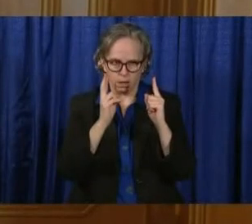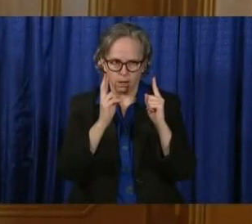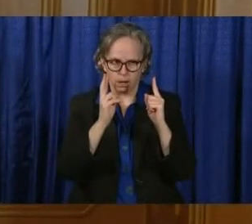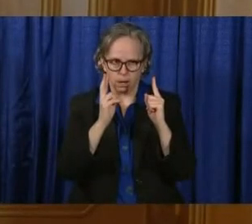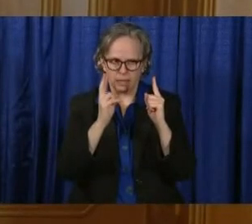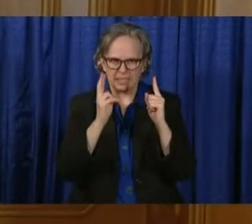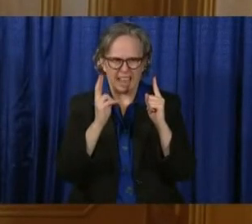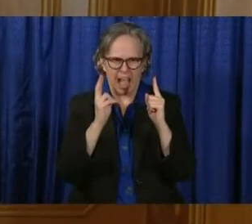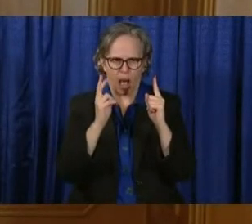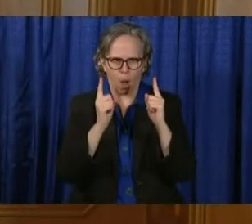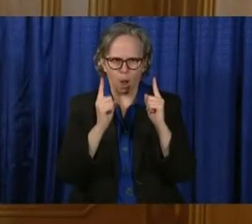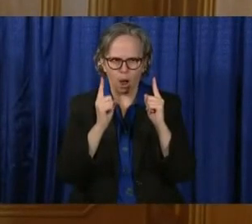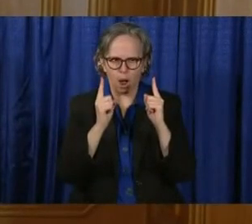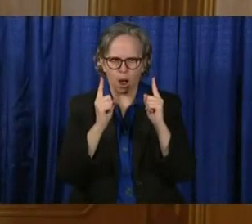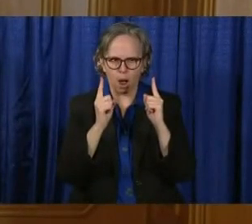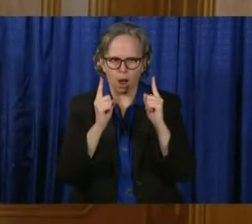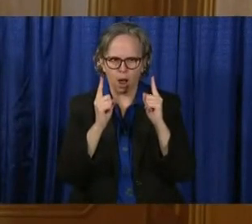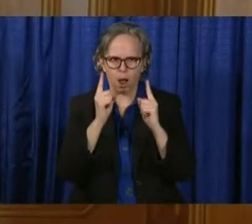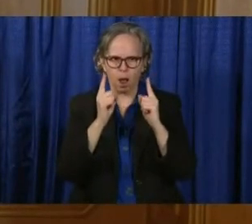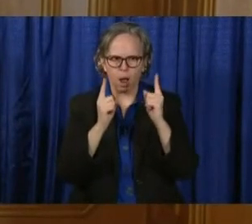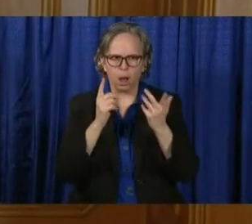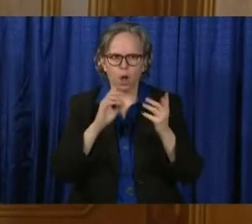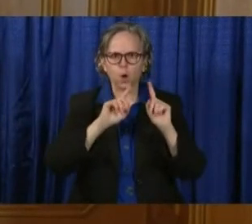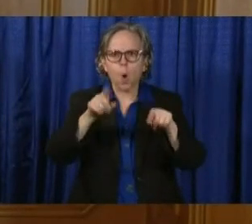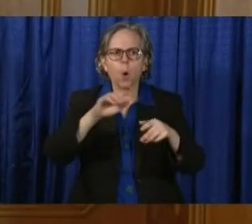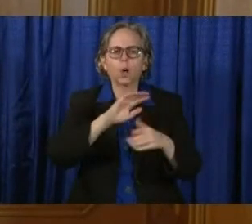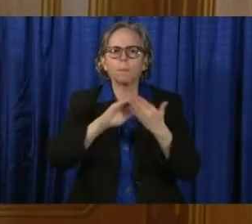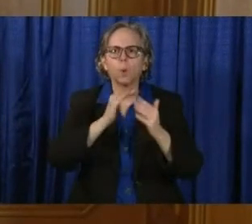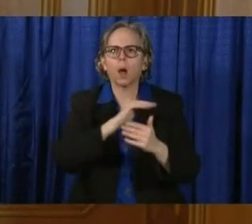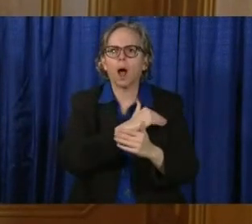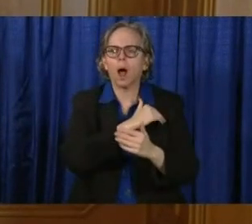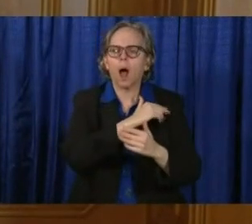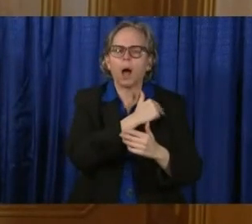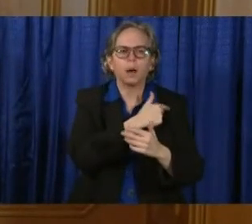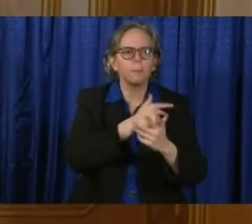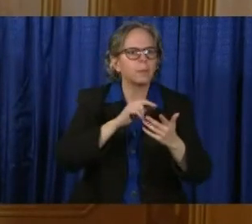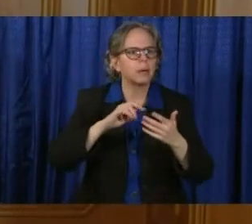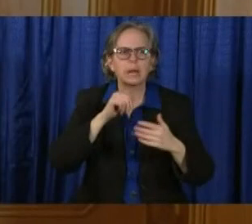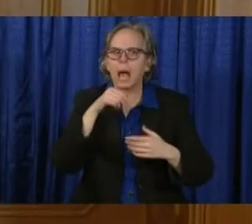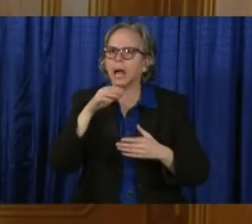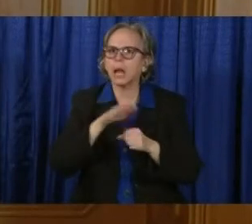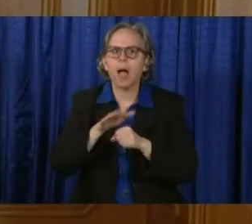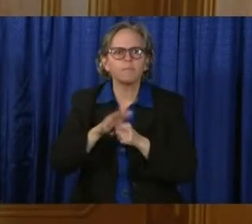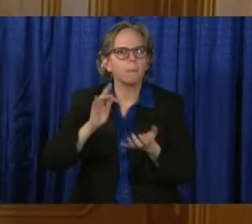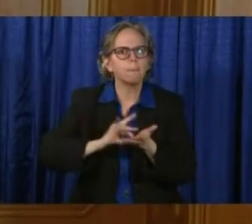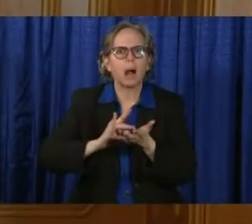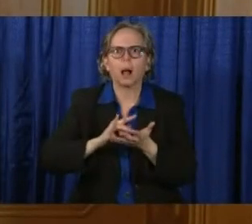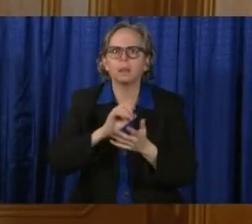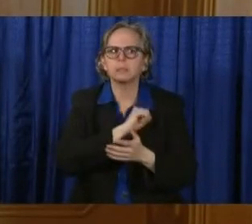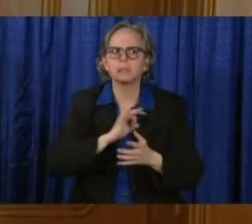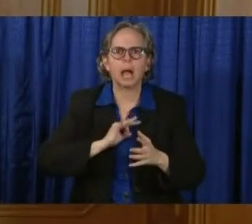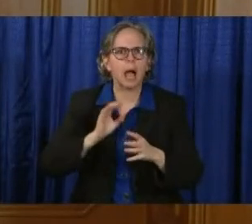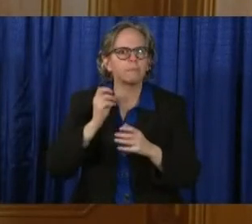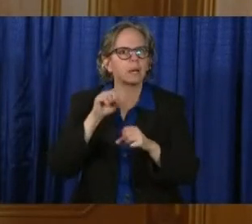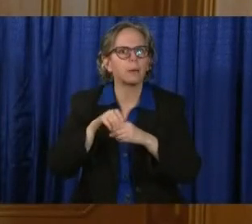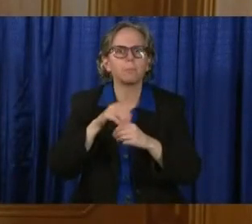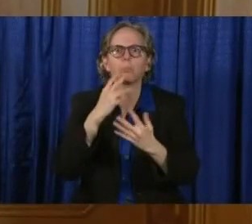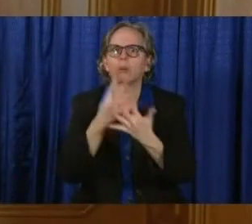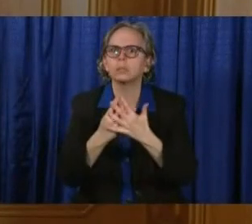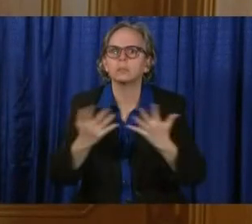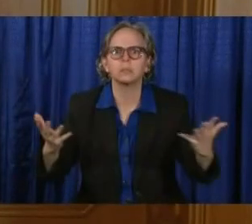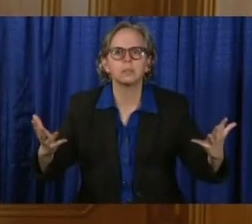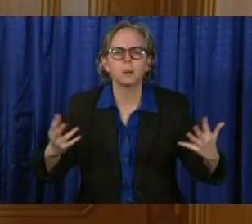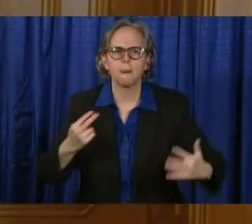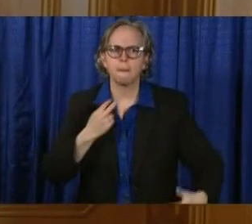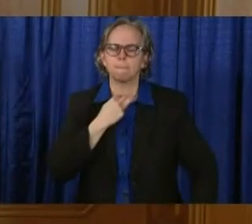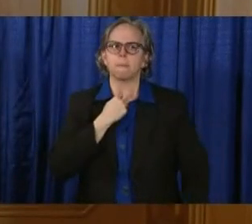hospitals. Now, me again say it. This is not a state facility. a federal prison